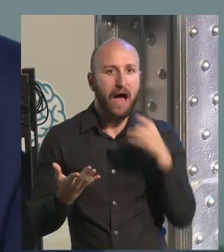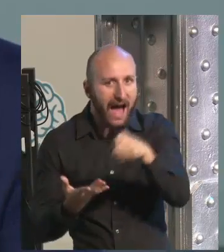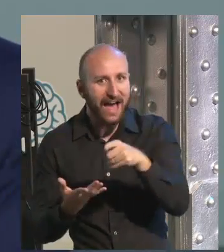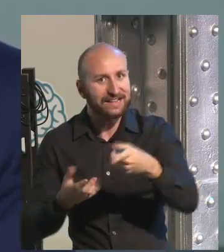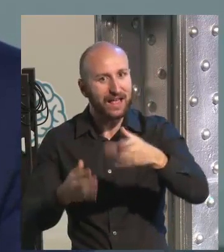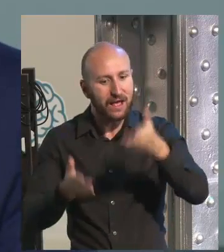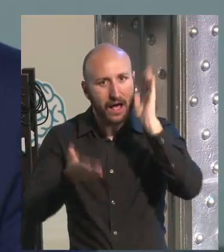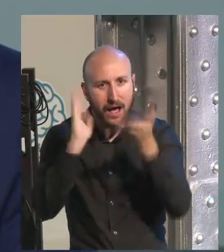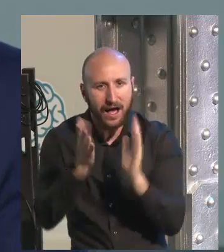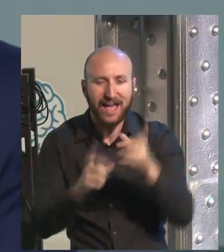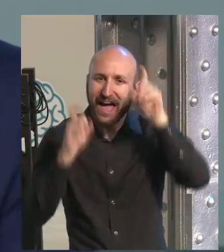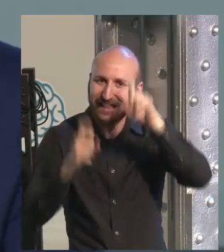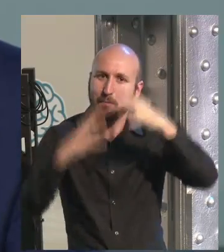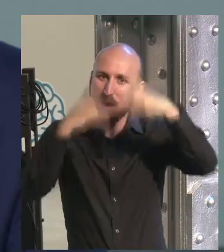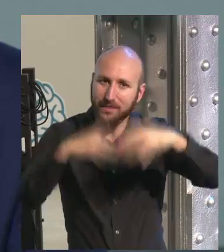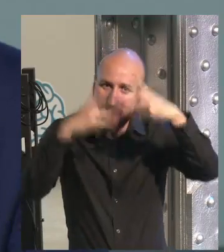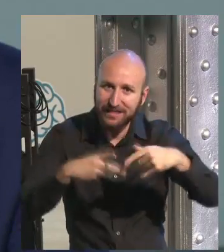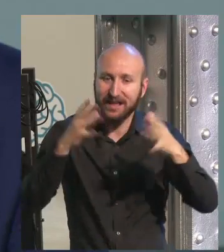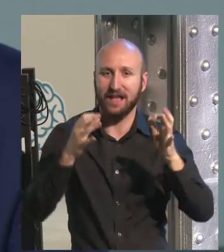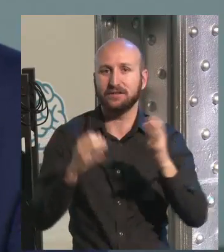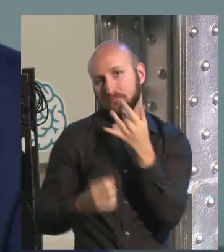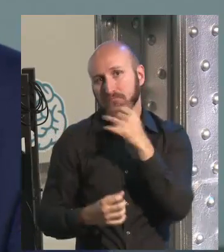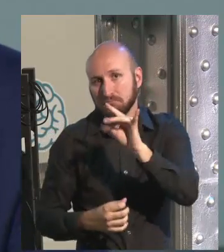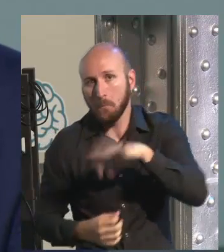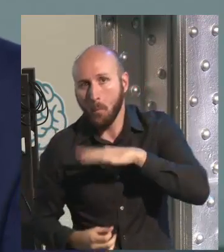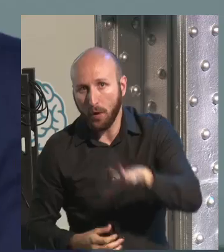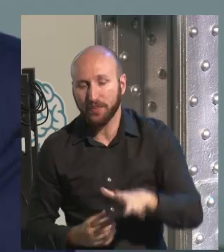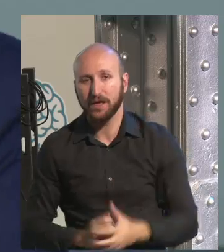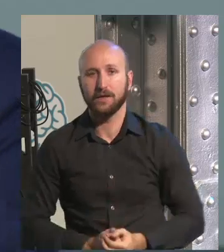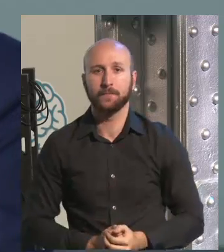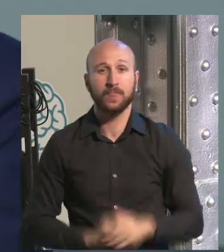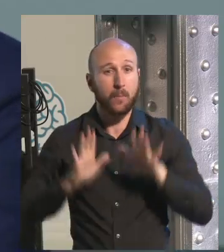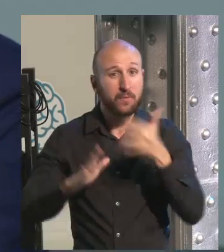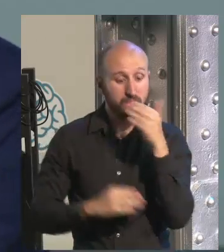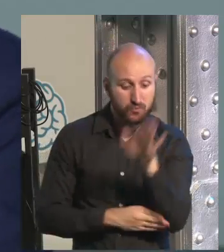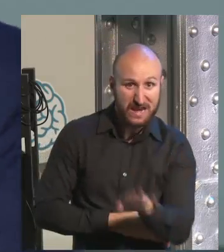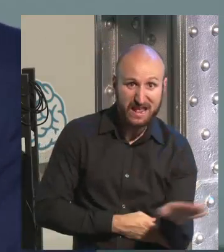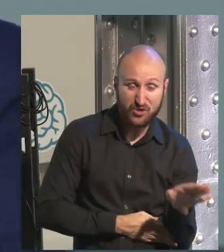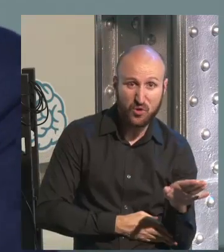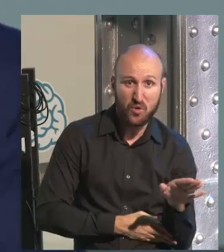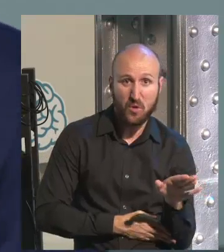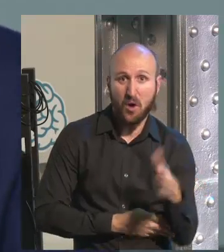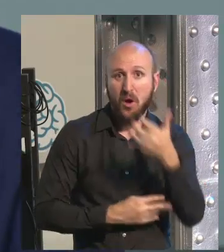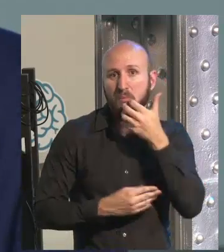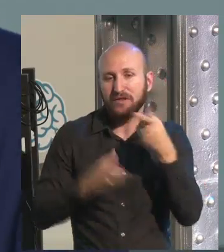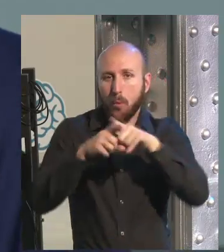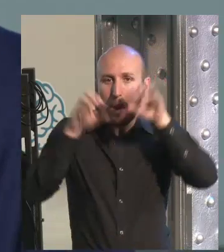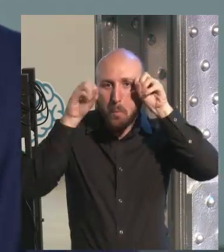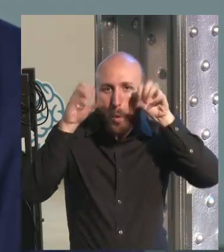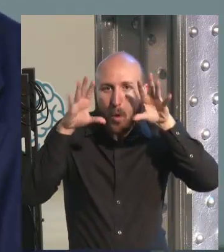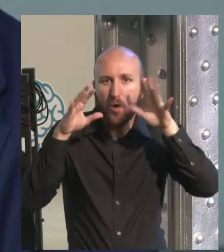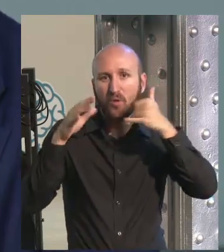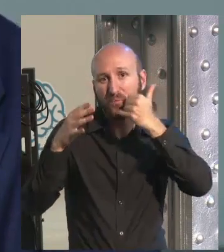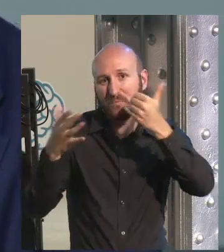bird, you cannot teach him late in the afternoon because